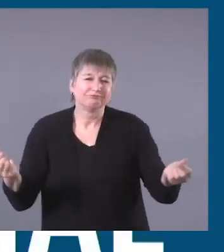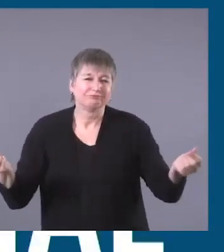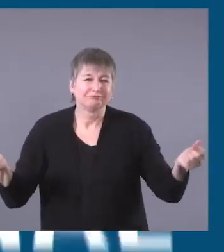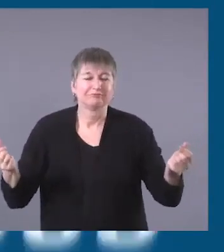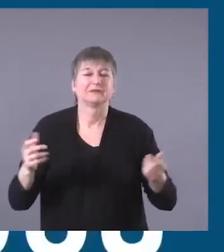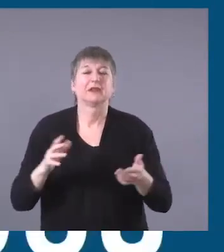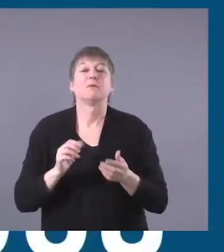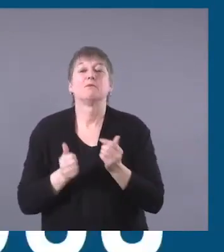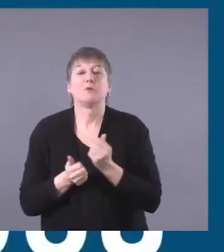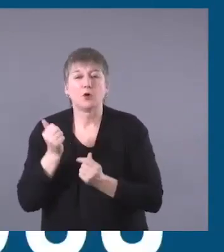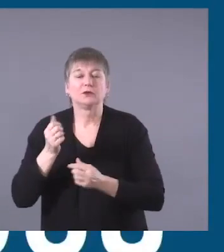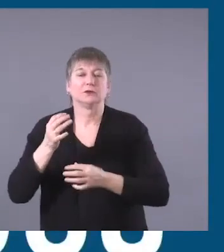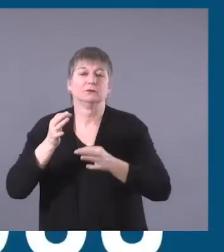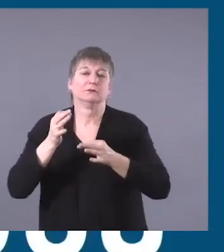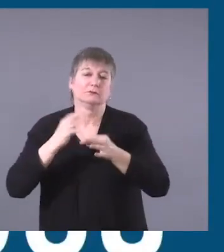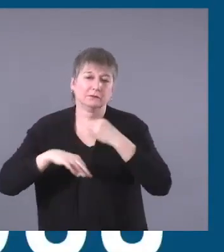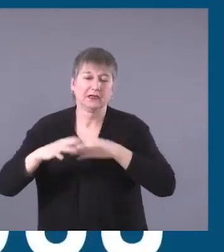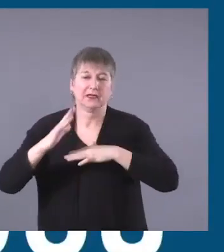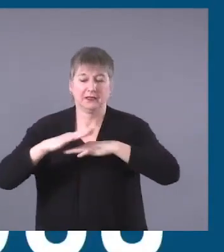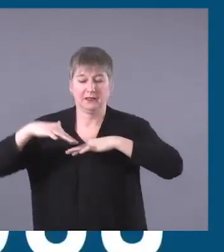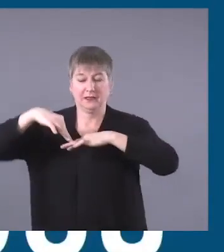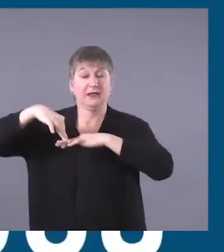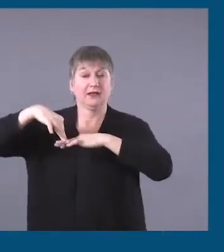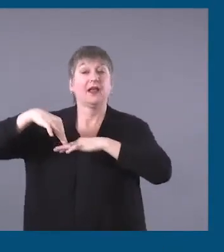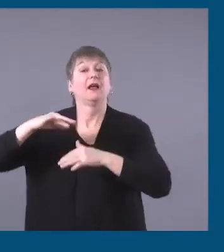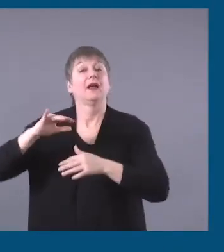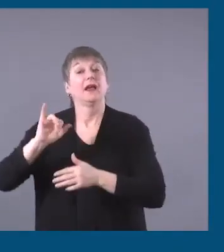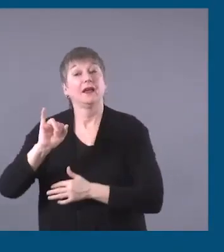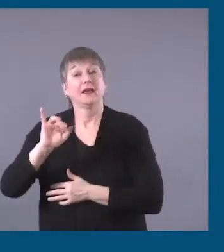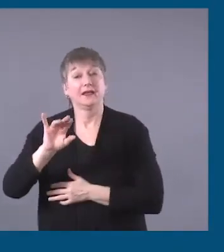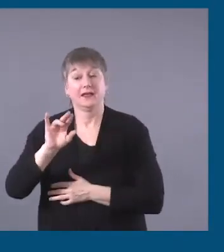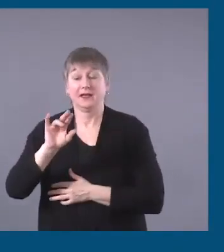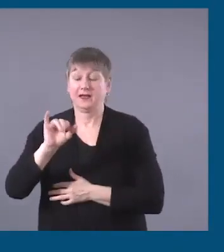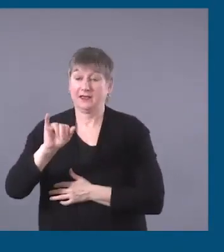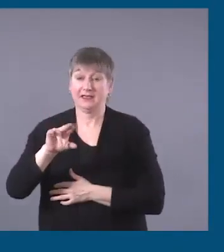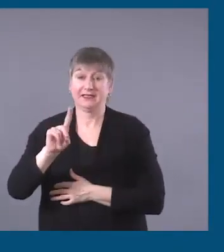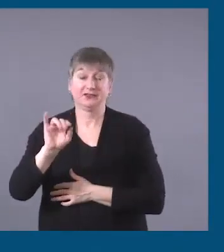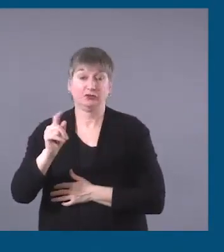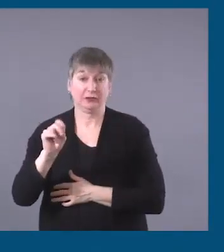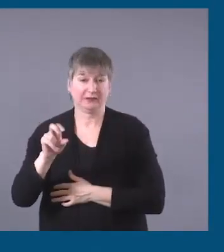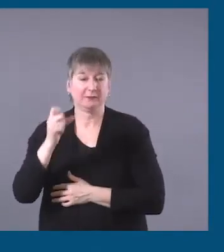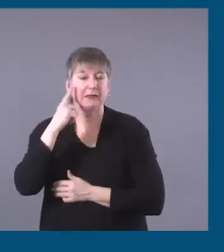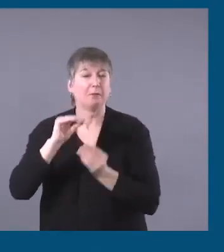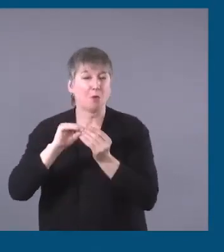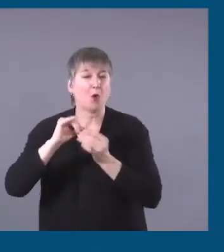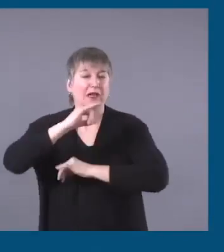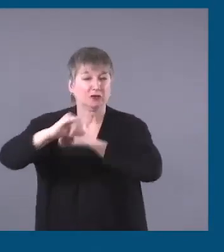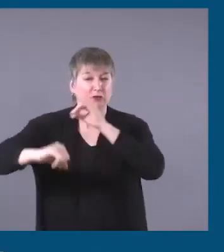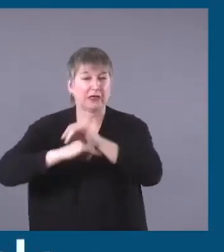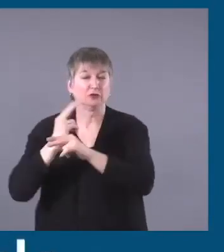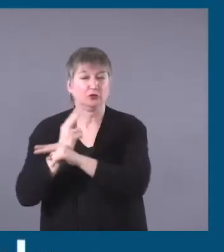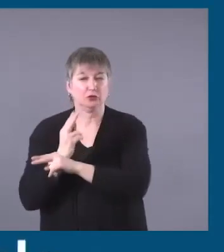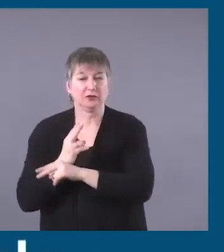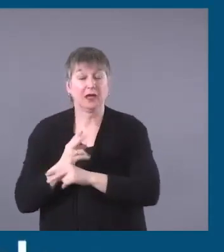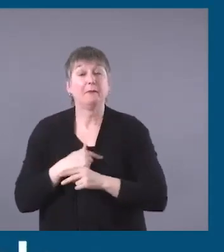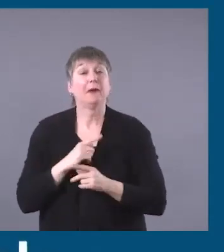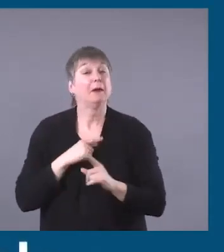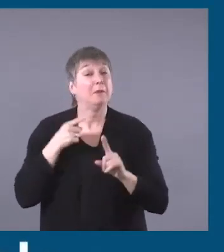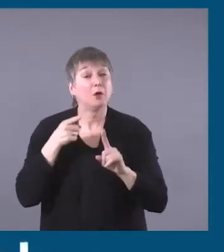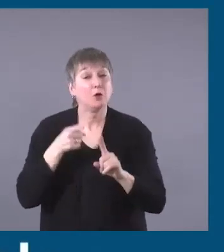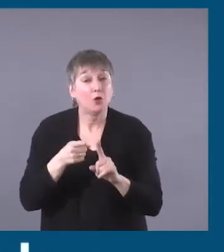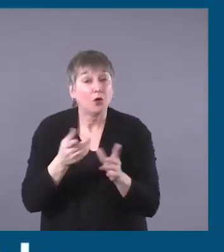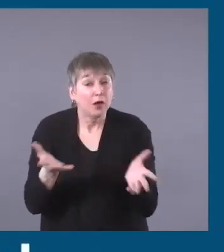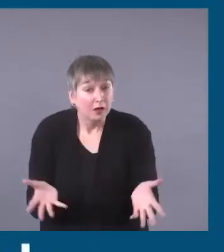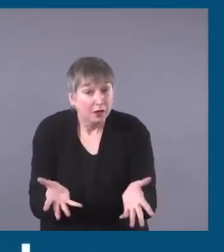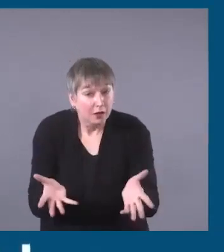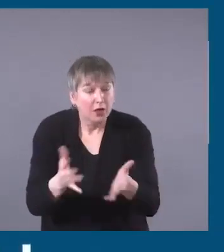replaced by Indigenous, which is an internationally used term. So remember these simple rules if you want to get it right. Be as specific as possible. If